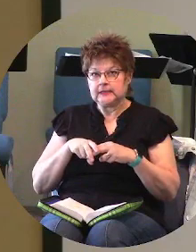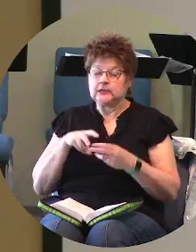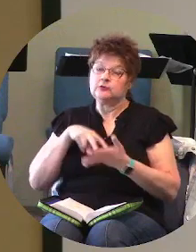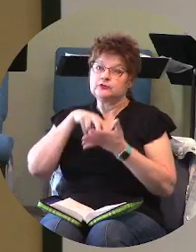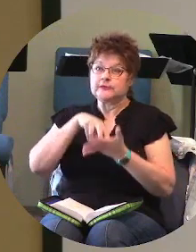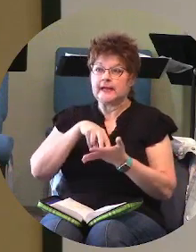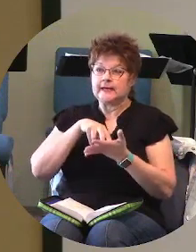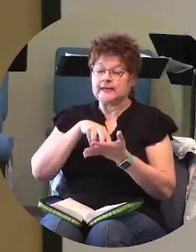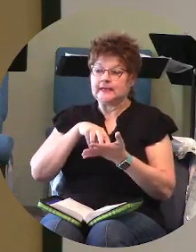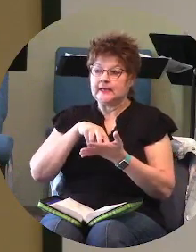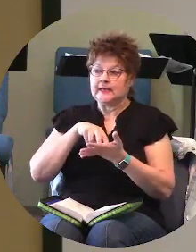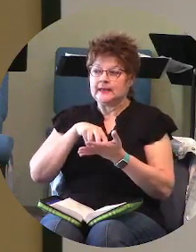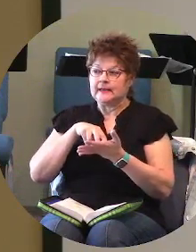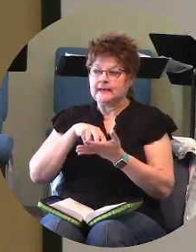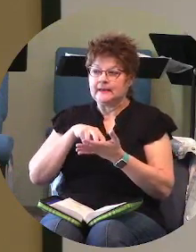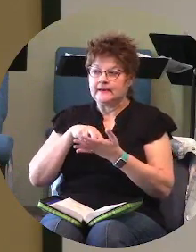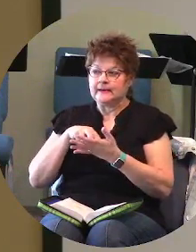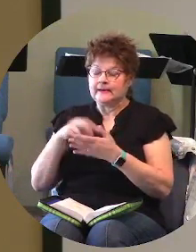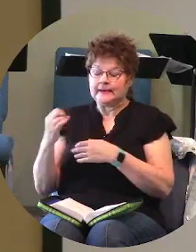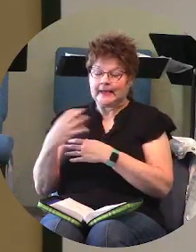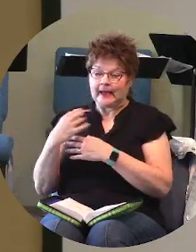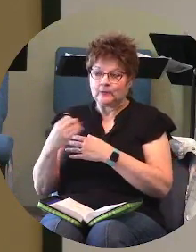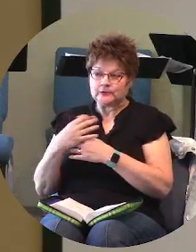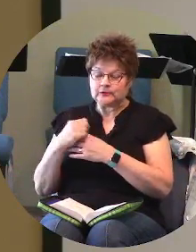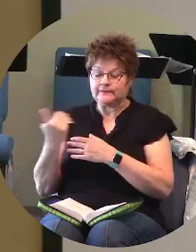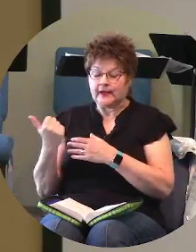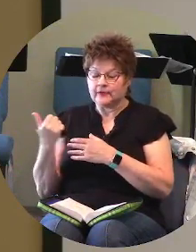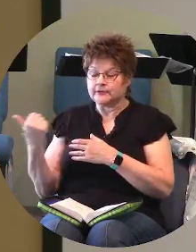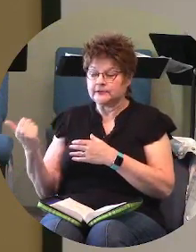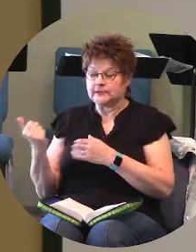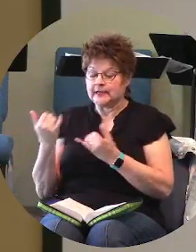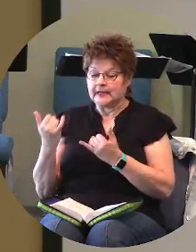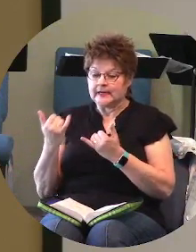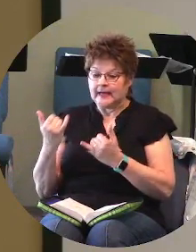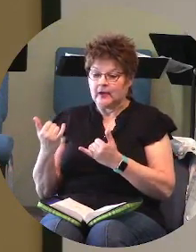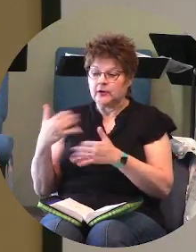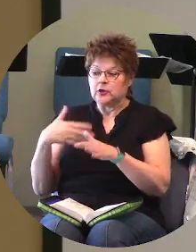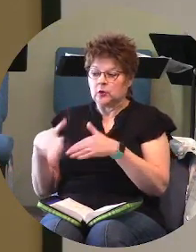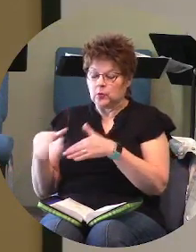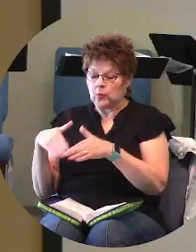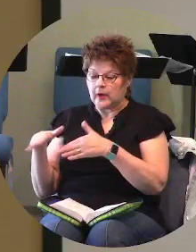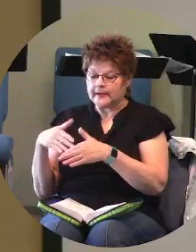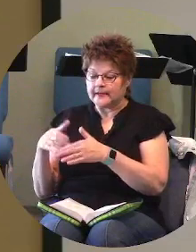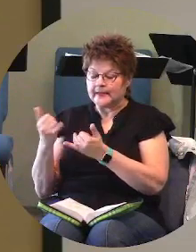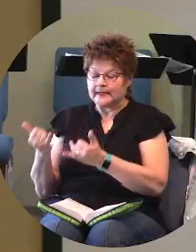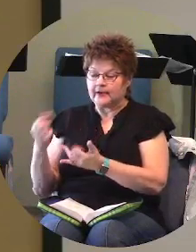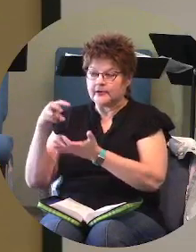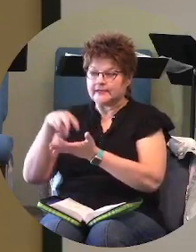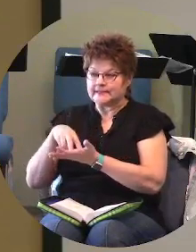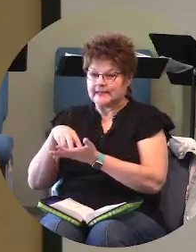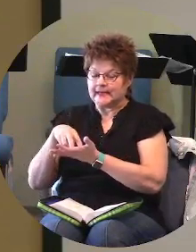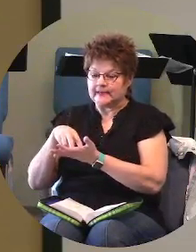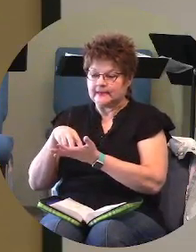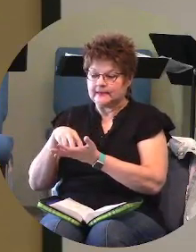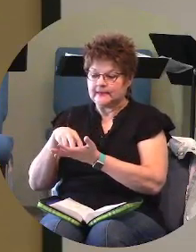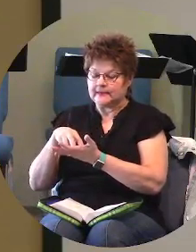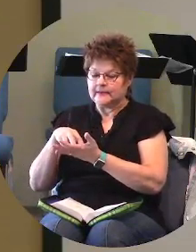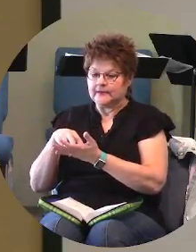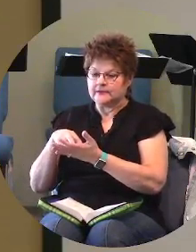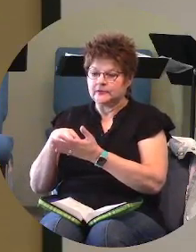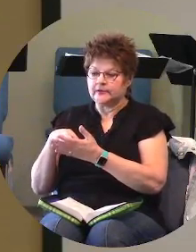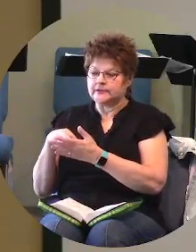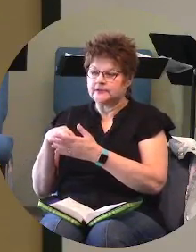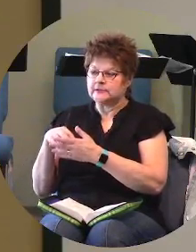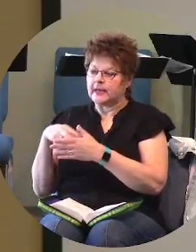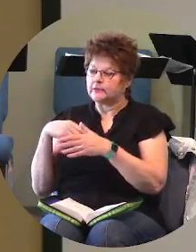standing in the counsel of the wicked and now you're are are i'm sorry walking and now you're going to stand so so basically you're passing by and going